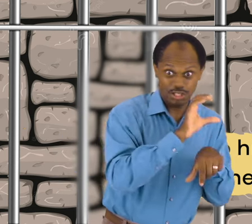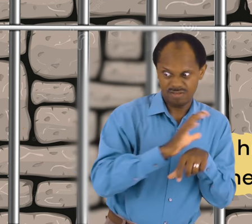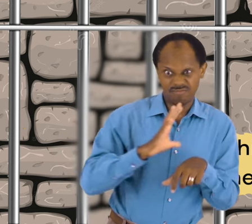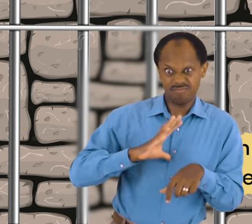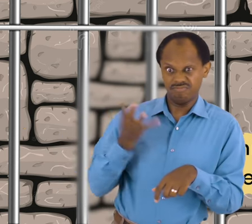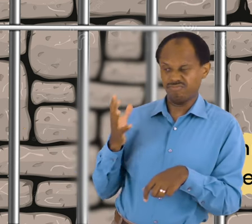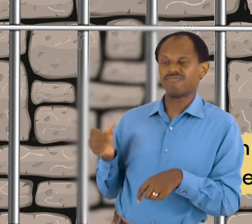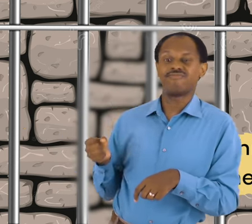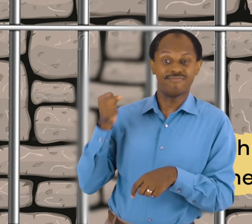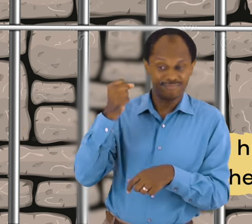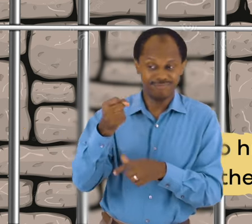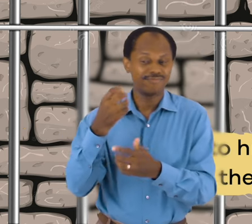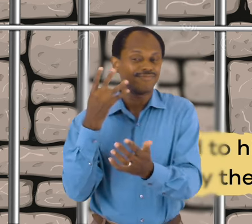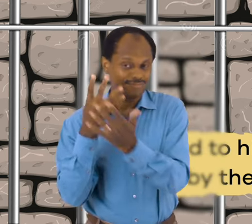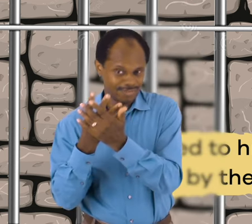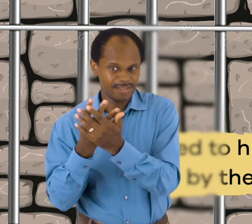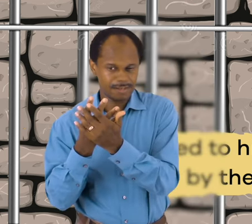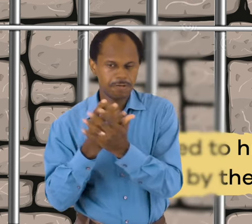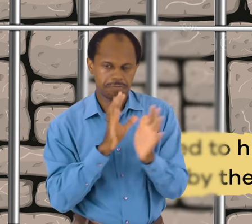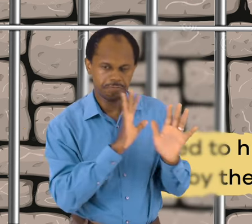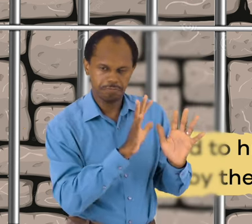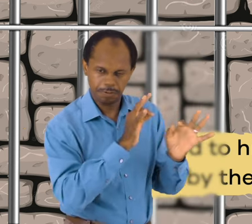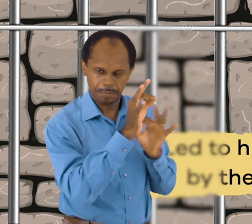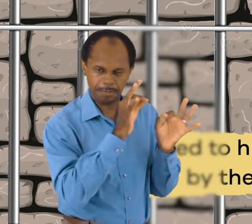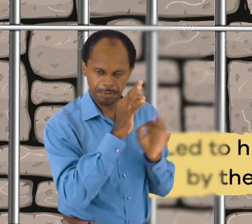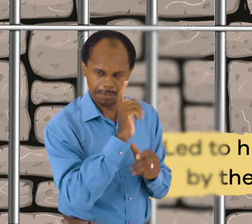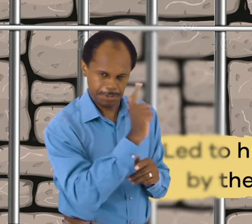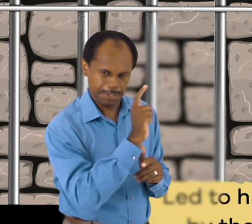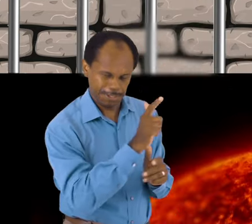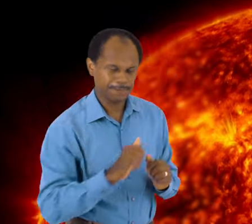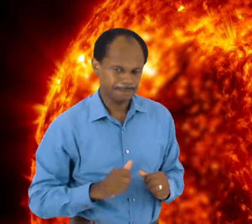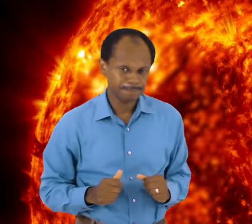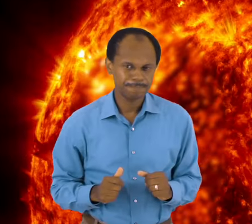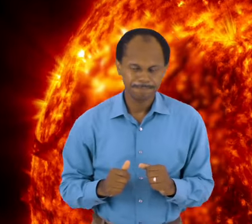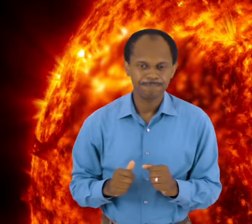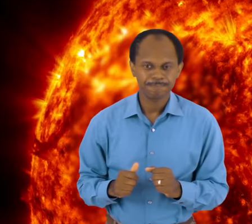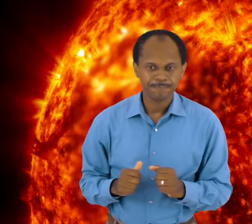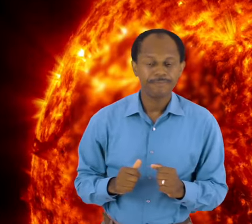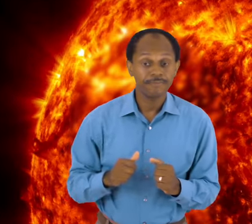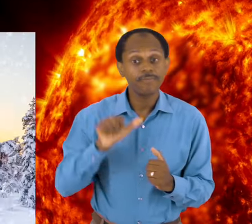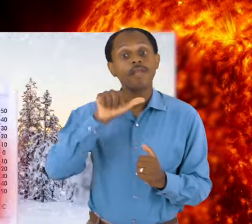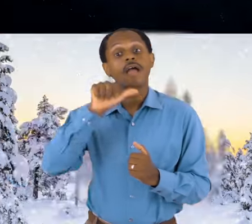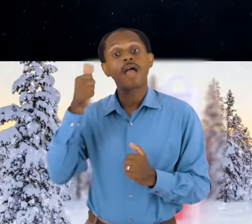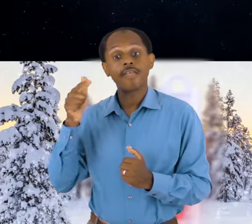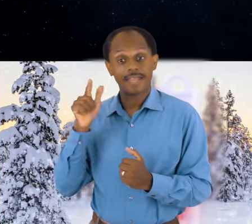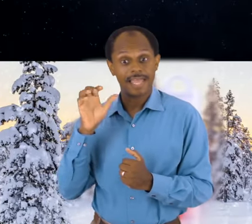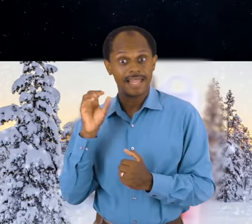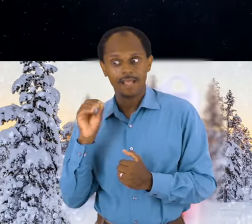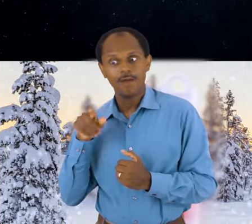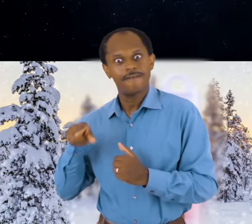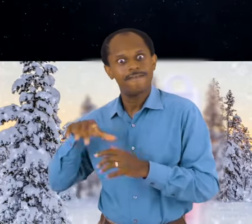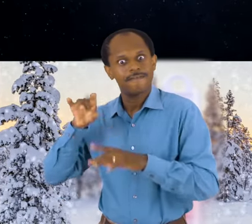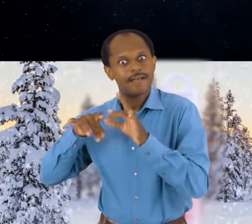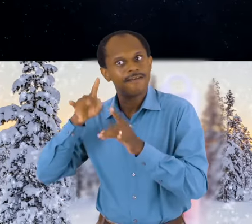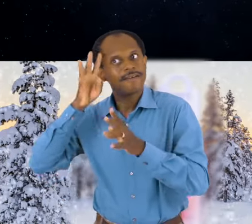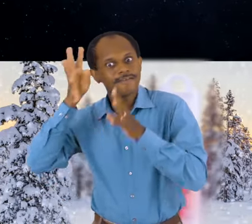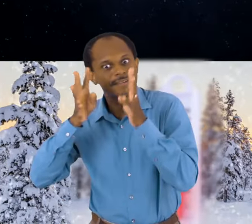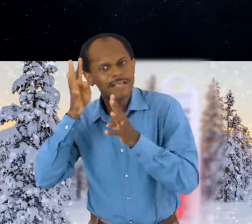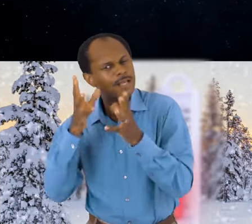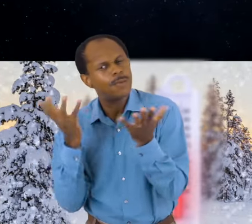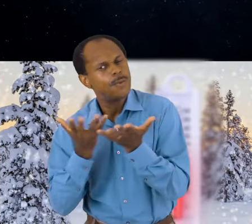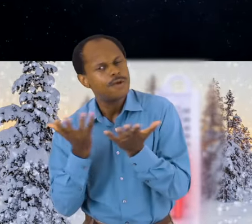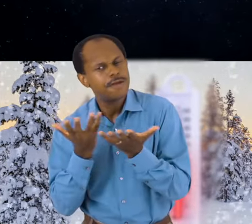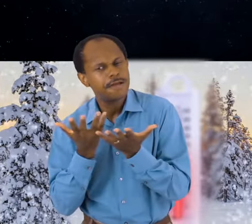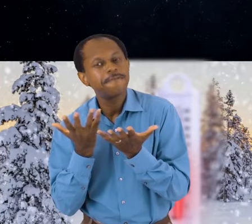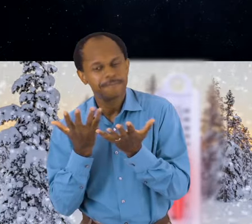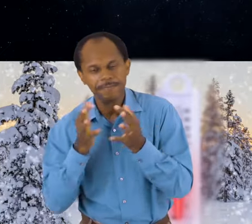Roman Catholic Church. But we will get back to that in a minute. Here are a few other of Galileo's discoveries and